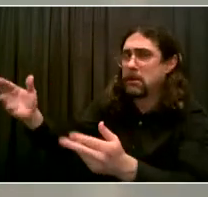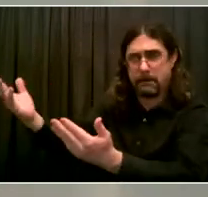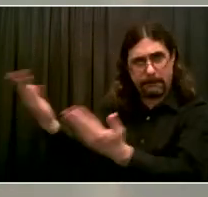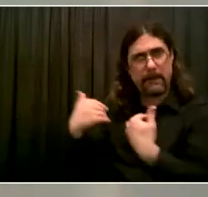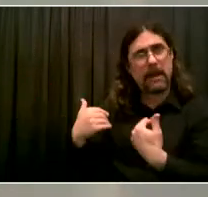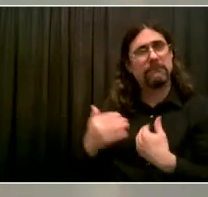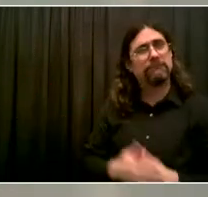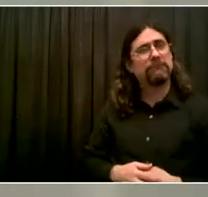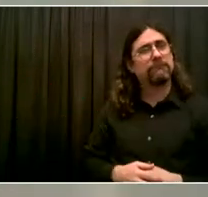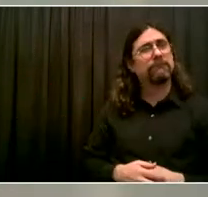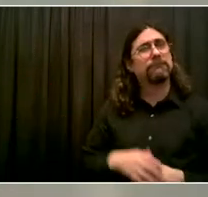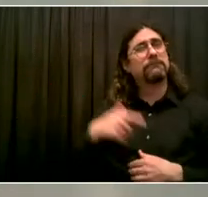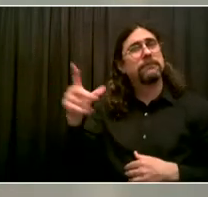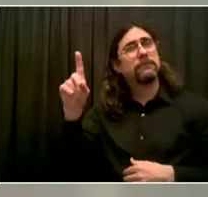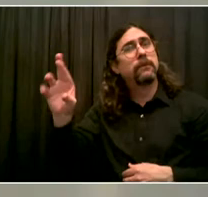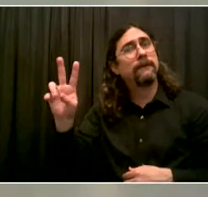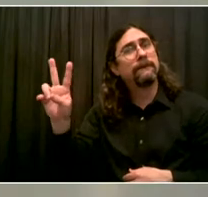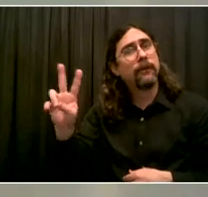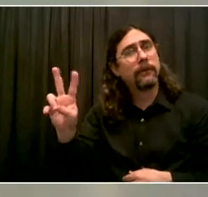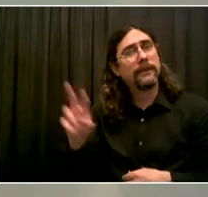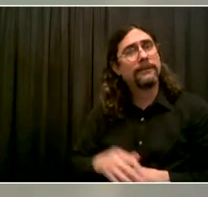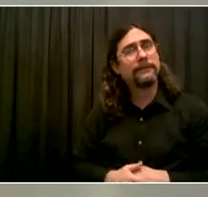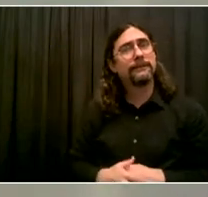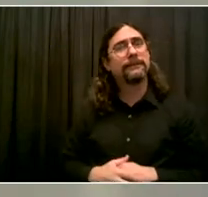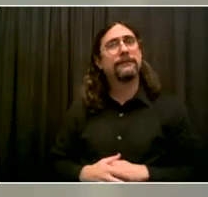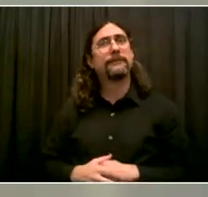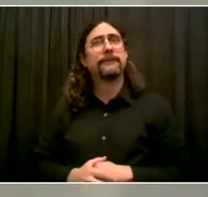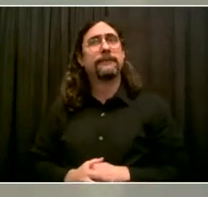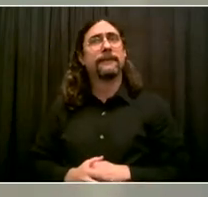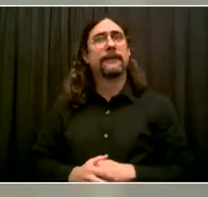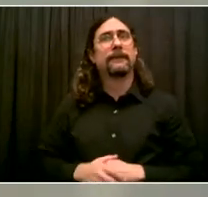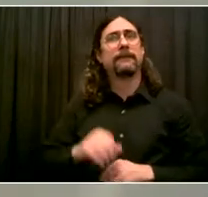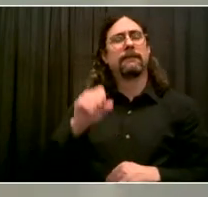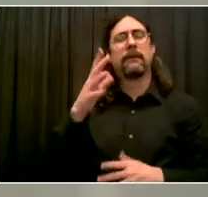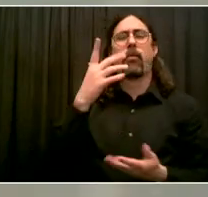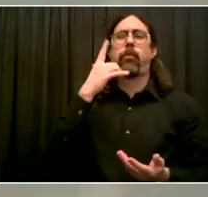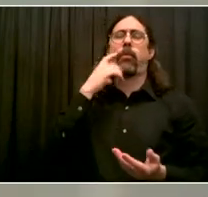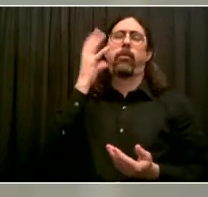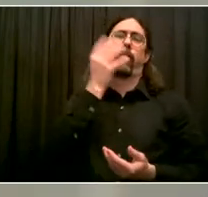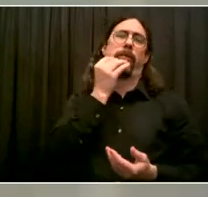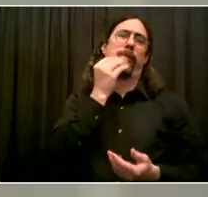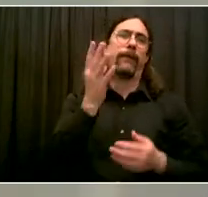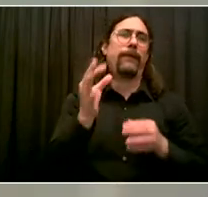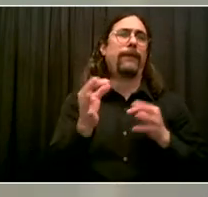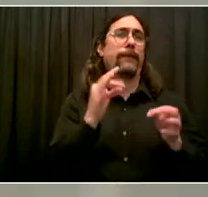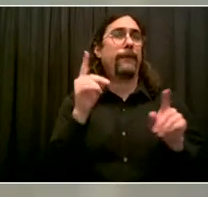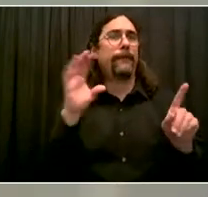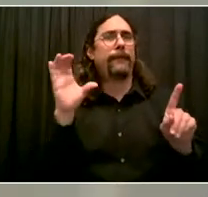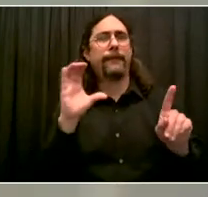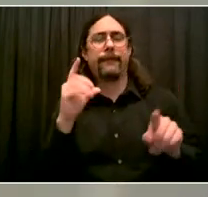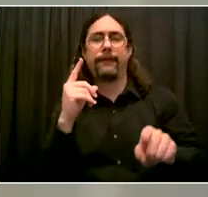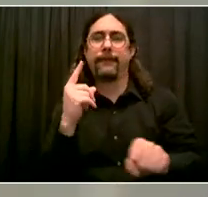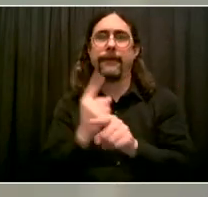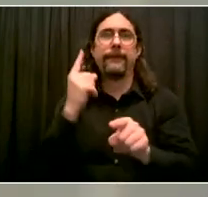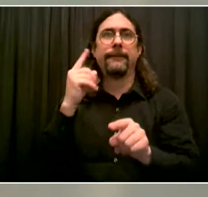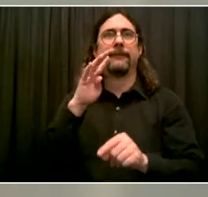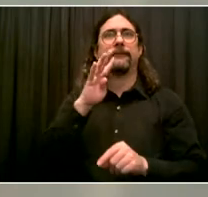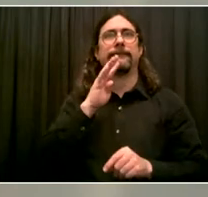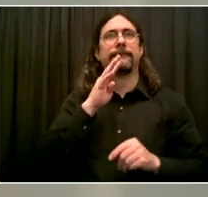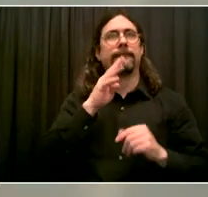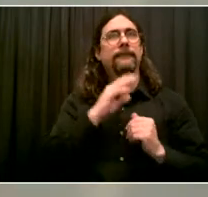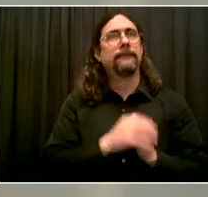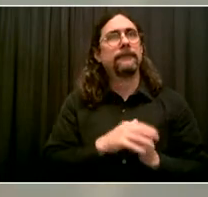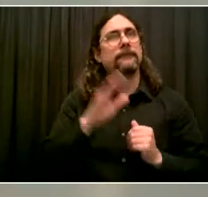whether they're family members, whether they're work colleagues, to be an ambassador and to and to be sensitive to people's concerns.